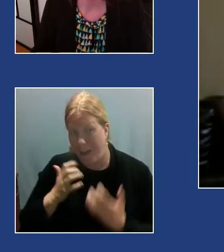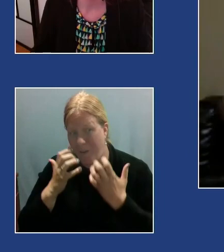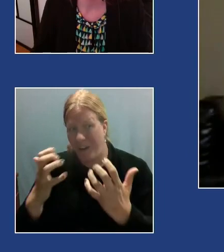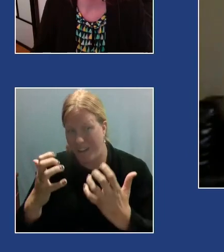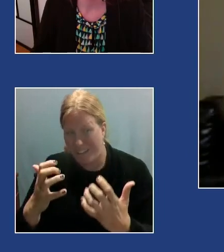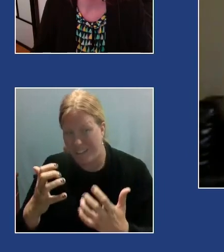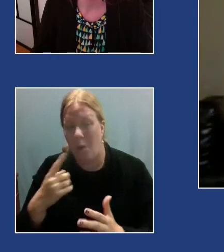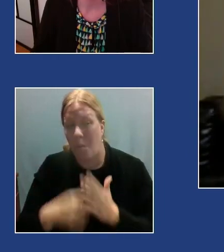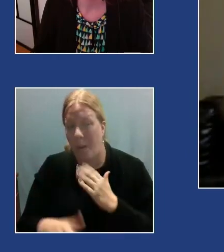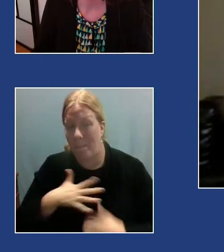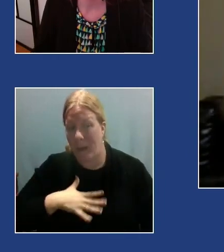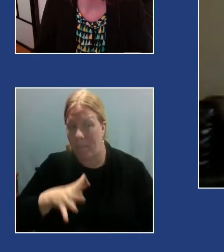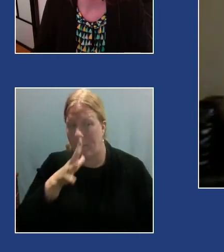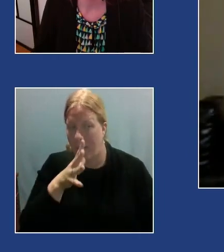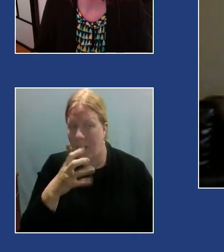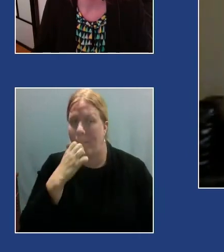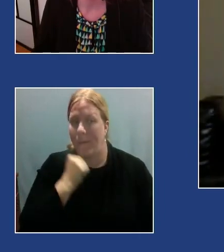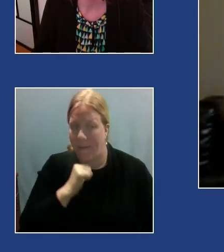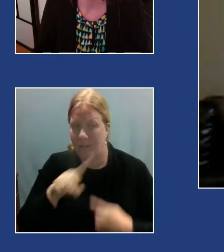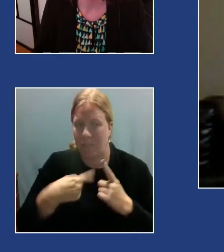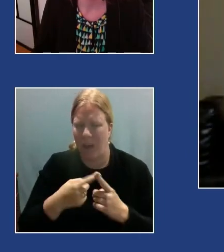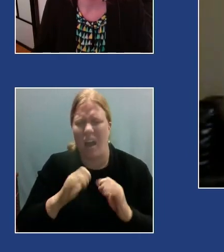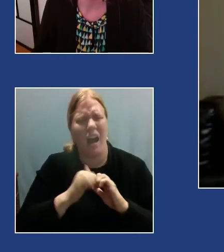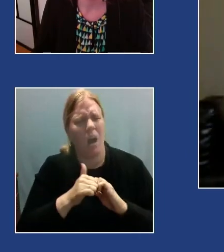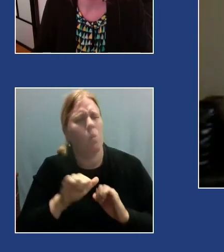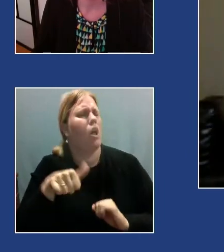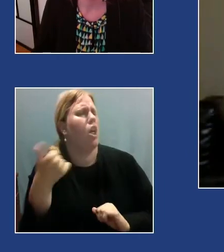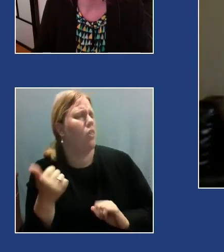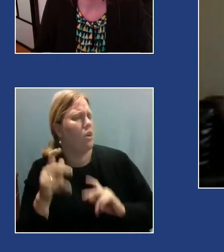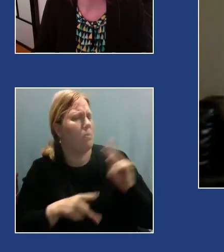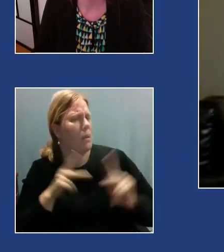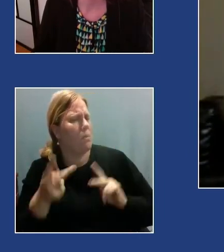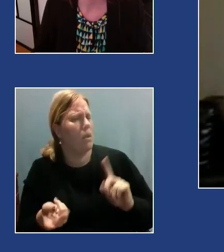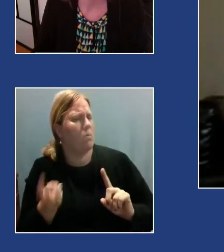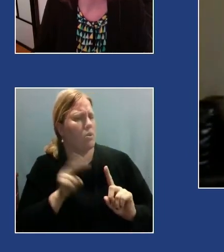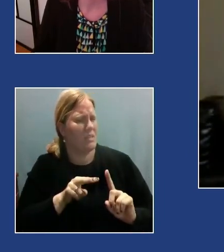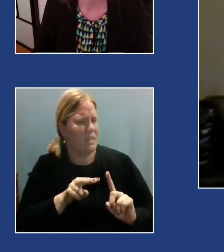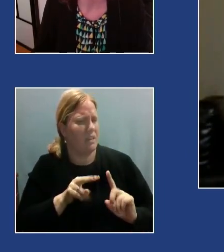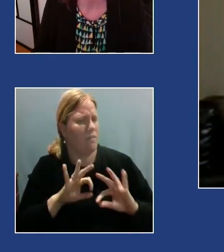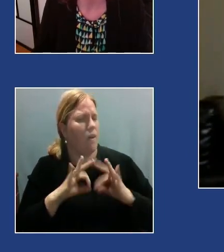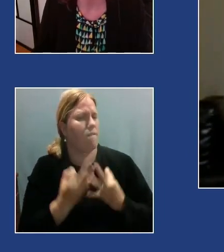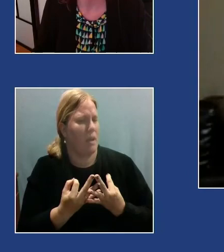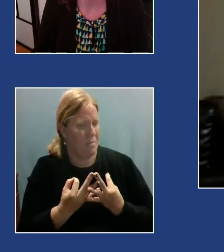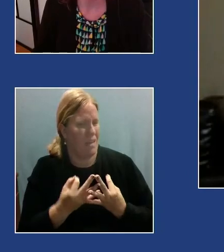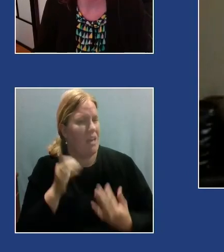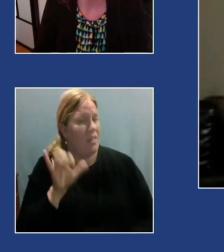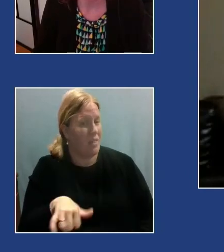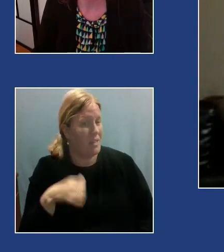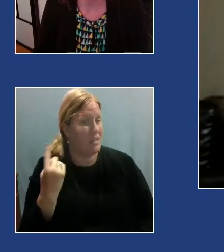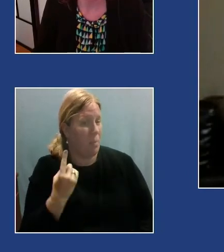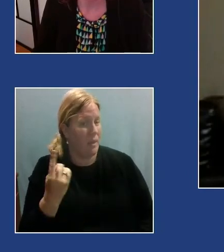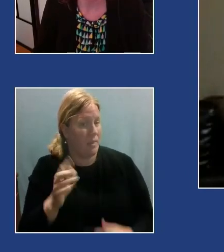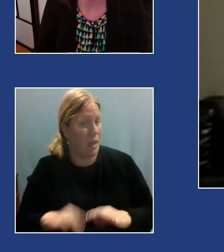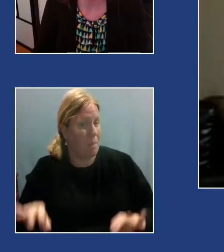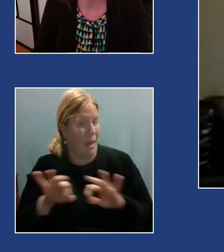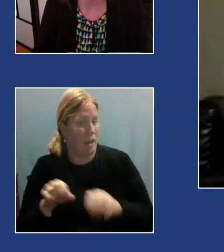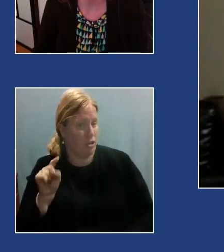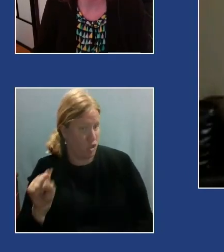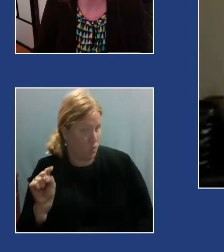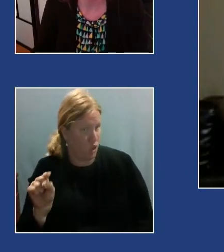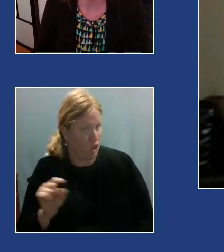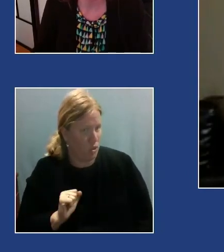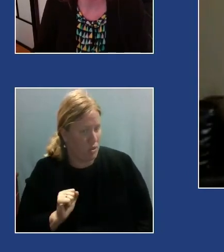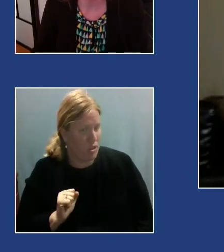care about is how will other people perceive our family? That's something that matters to oftentimes